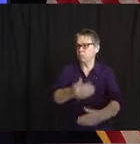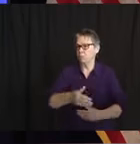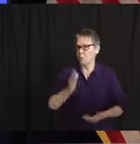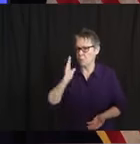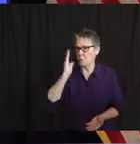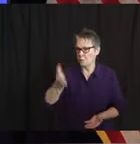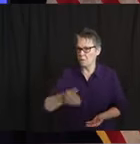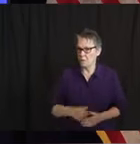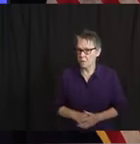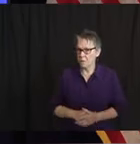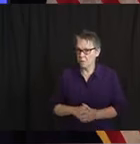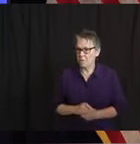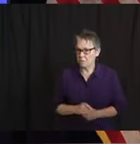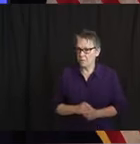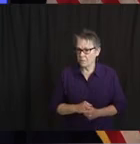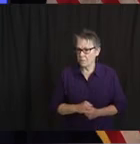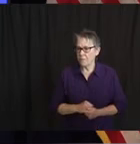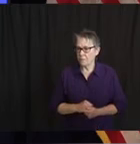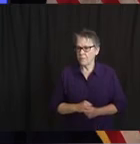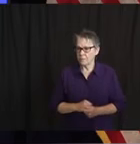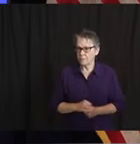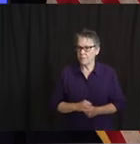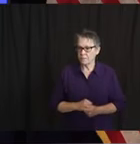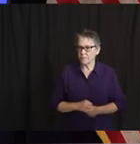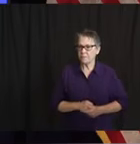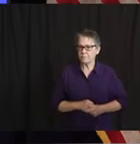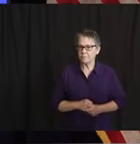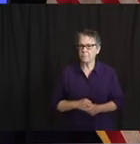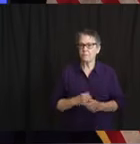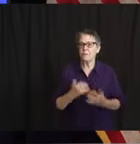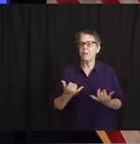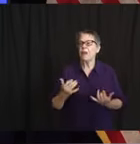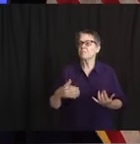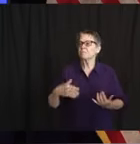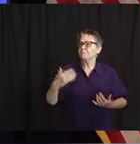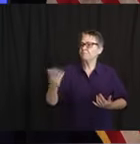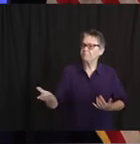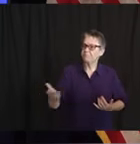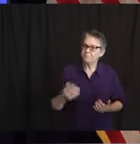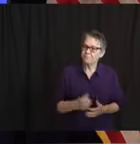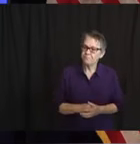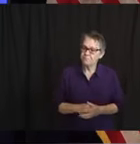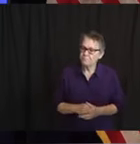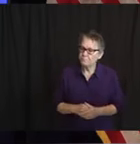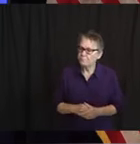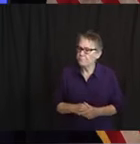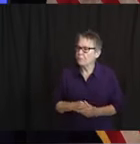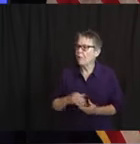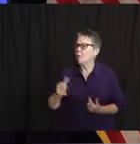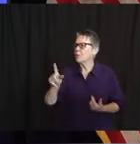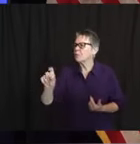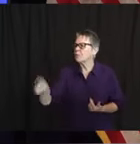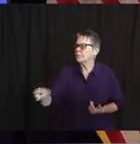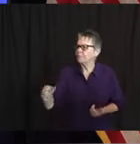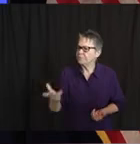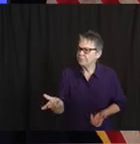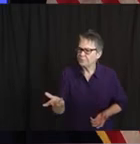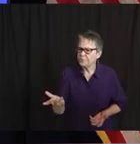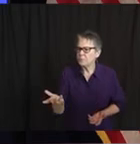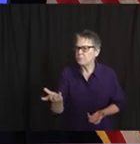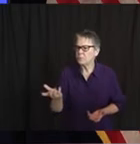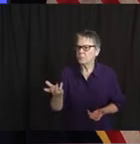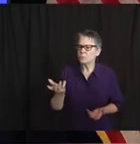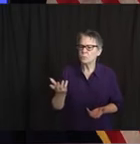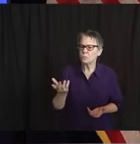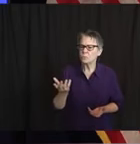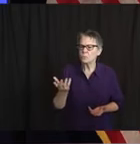afternoon. Matt has the mic, and it's in front of Matt. So a couple of quick questions. I'm curious what the status of universal testing of